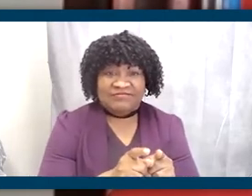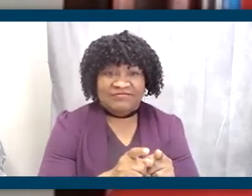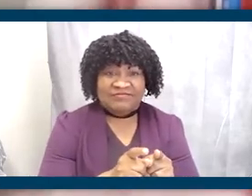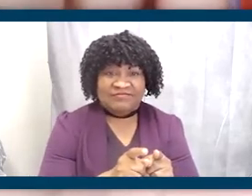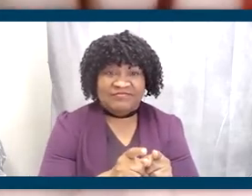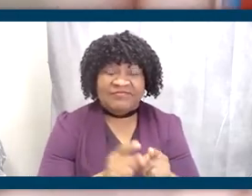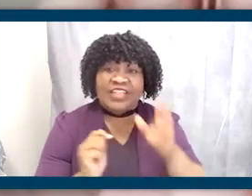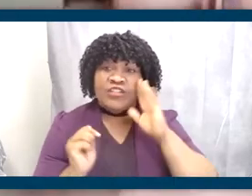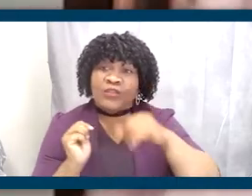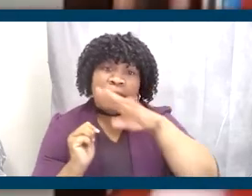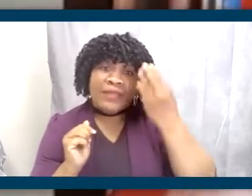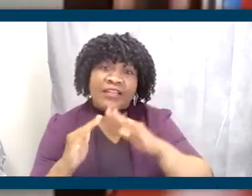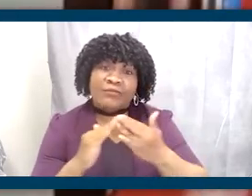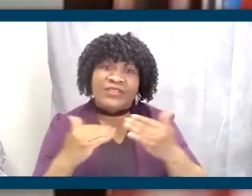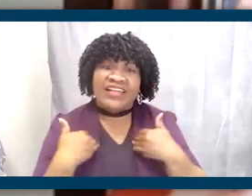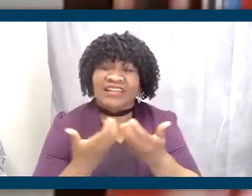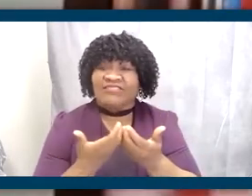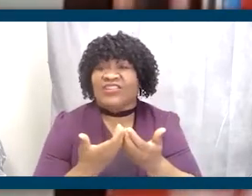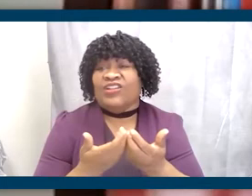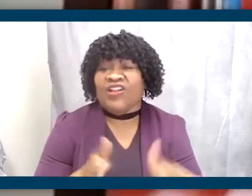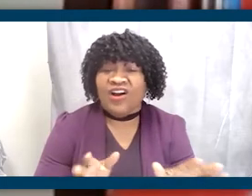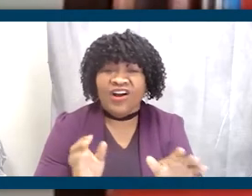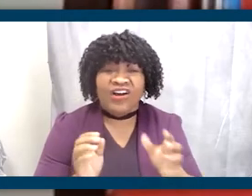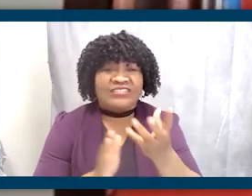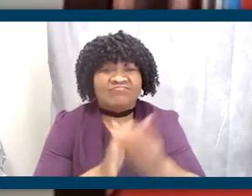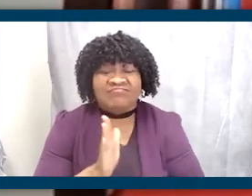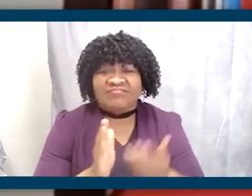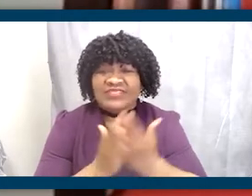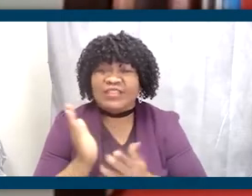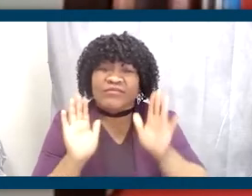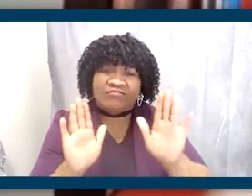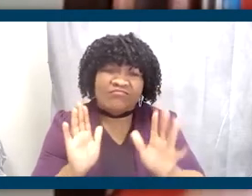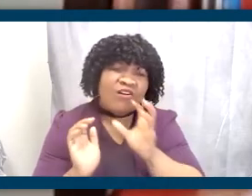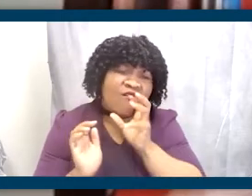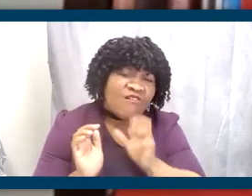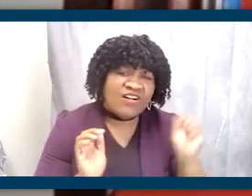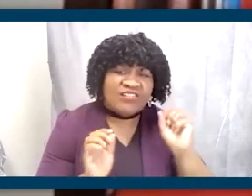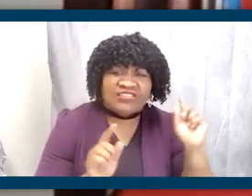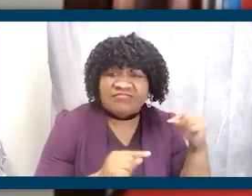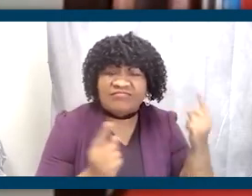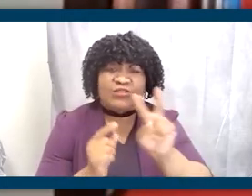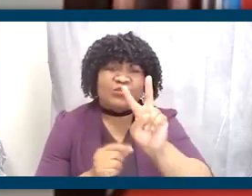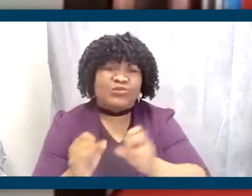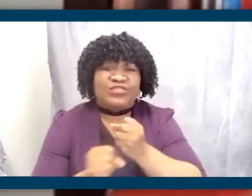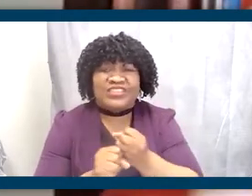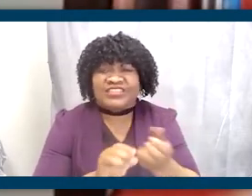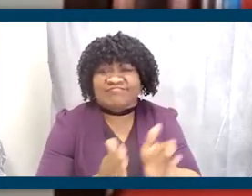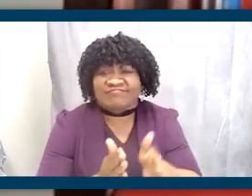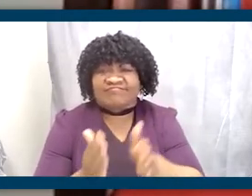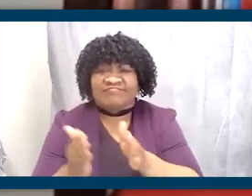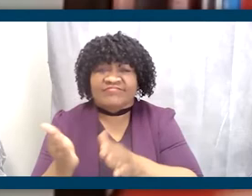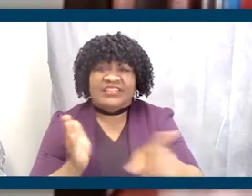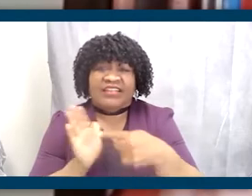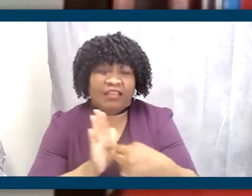You know, the Black community has lost some of its greatest elders in the community over the last two years, whose